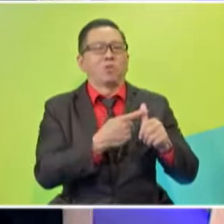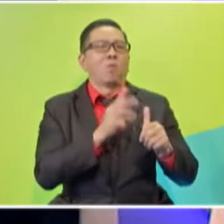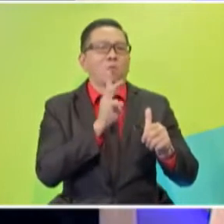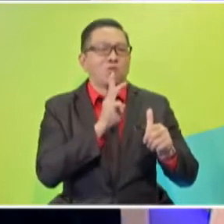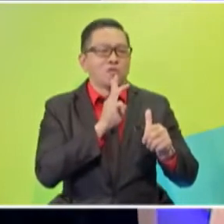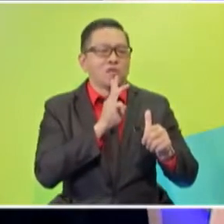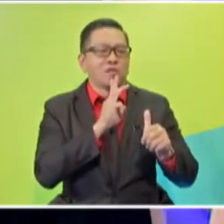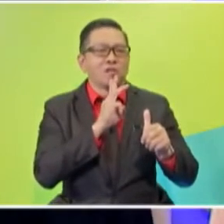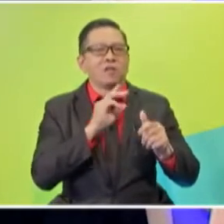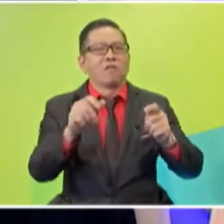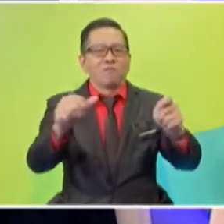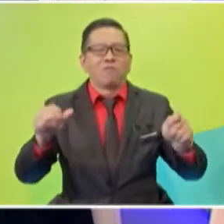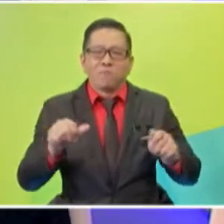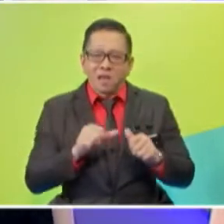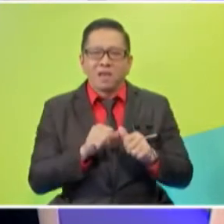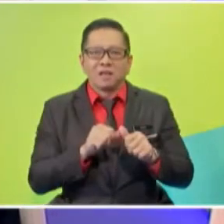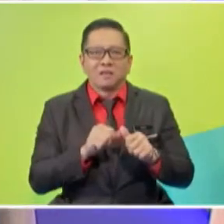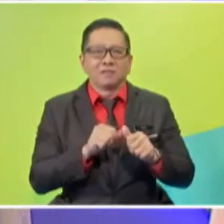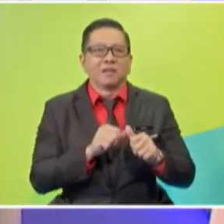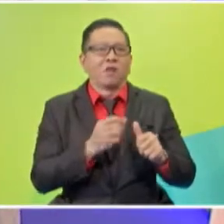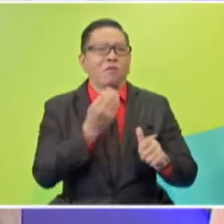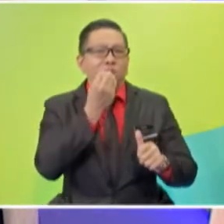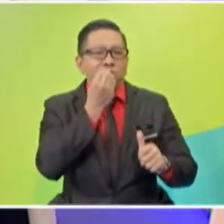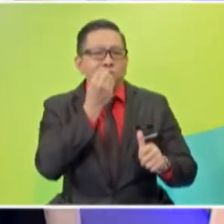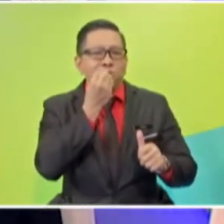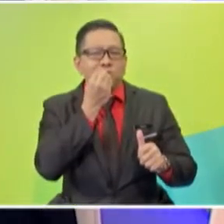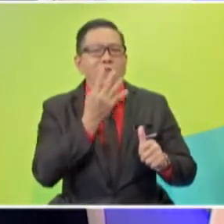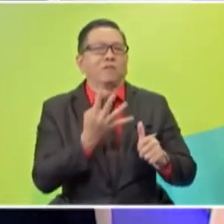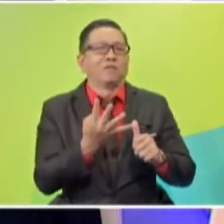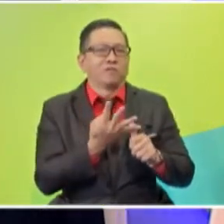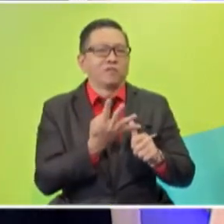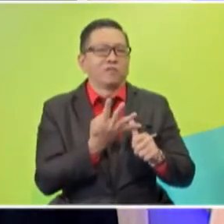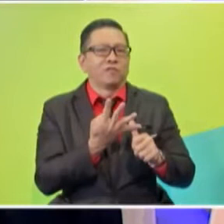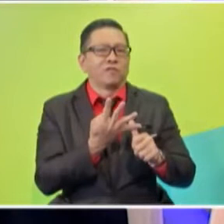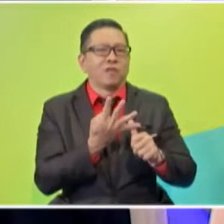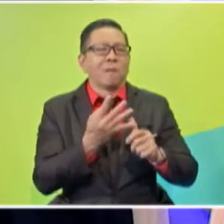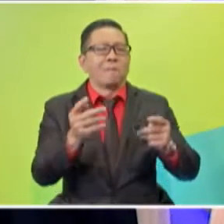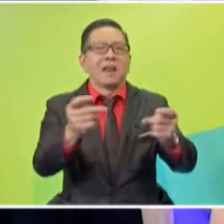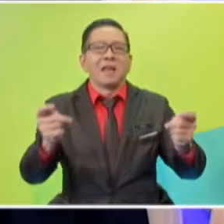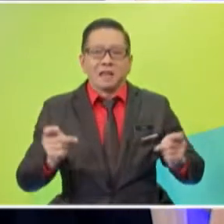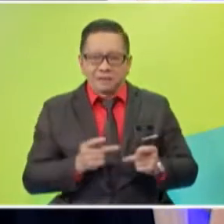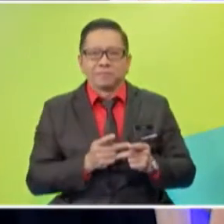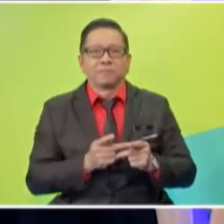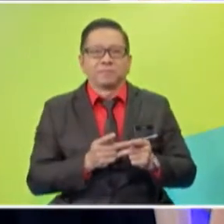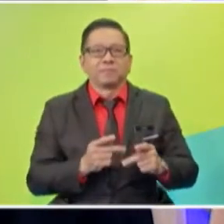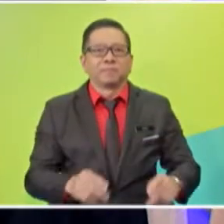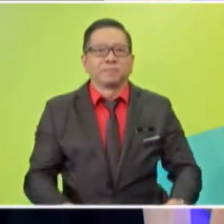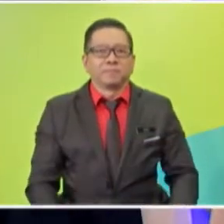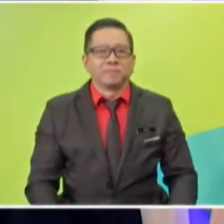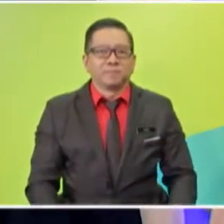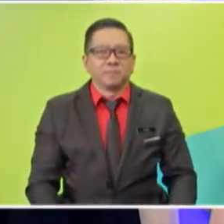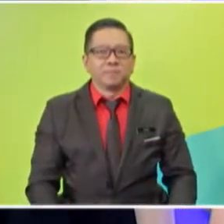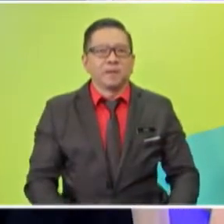space, food, okay, and we say territory and meat as well. Okay. So,